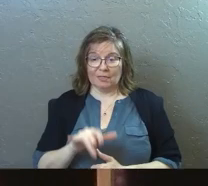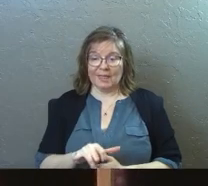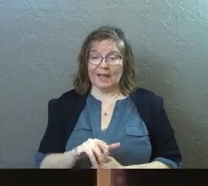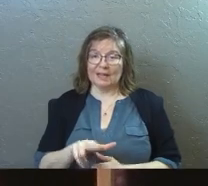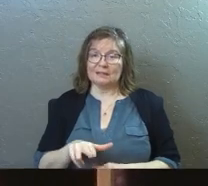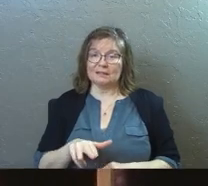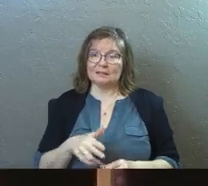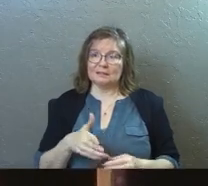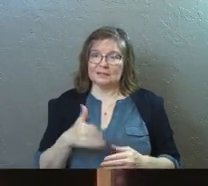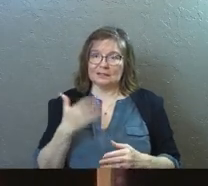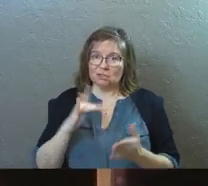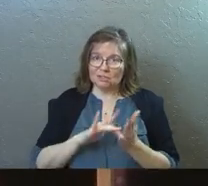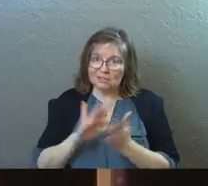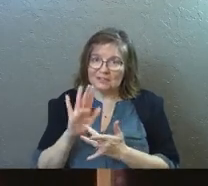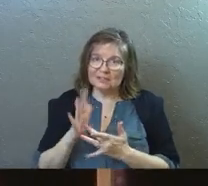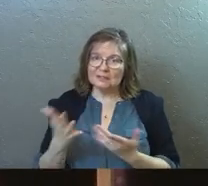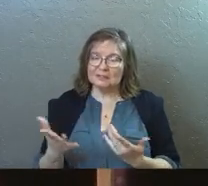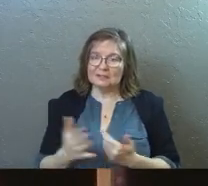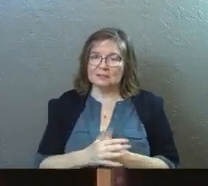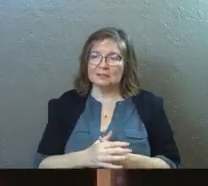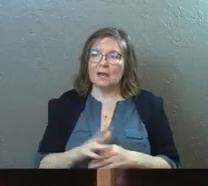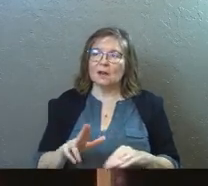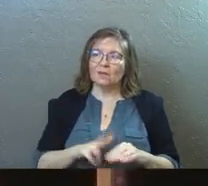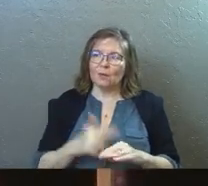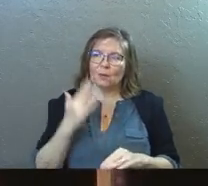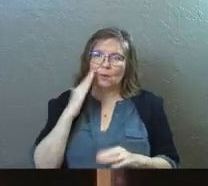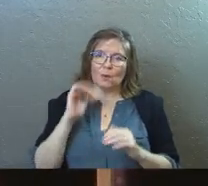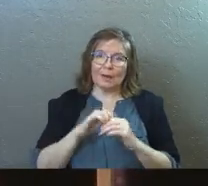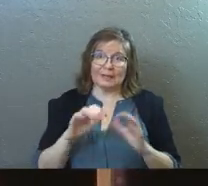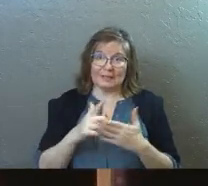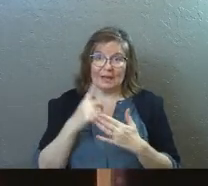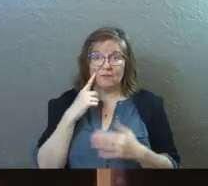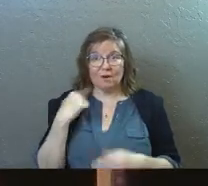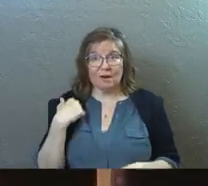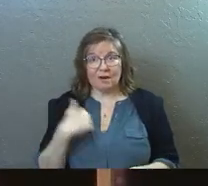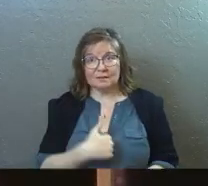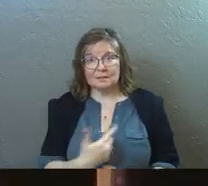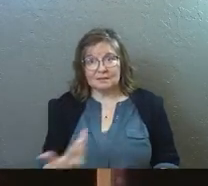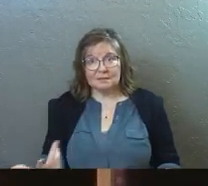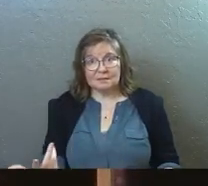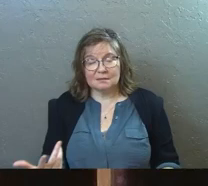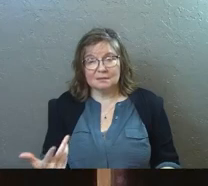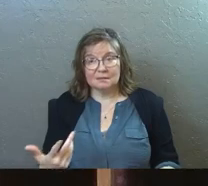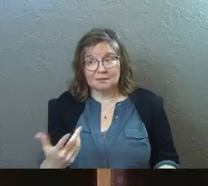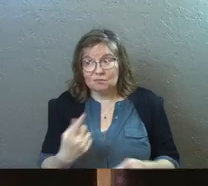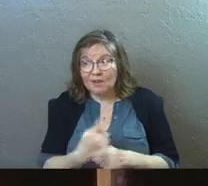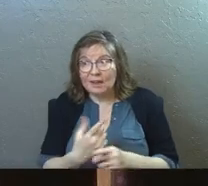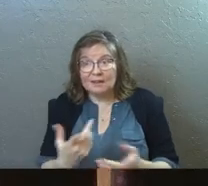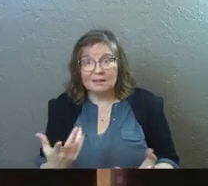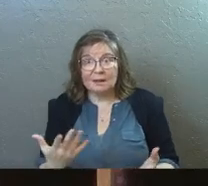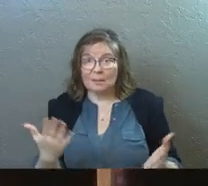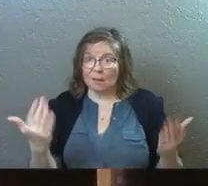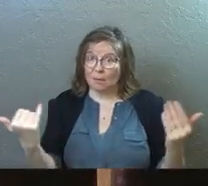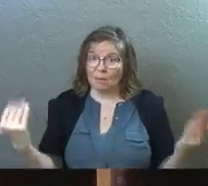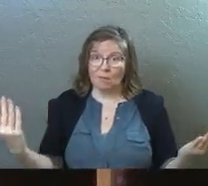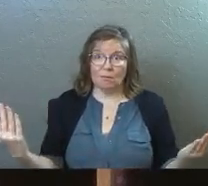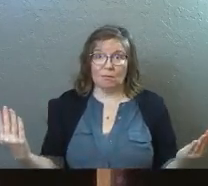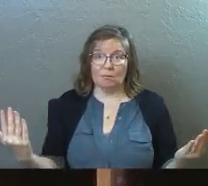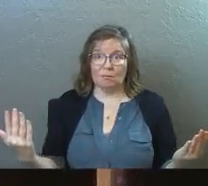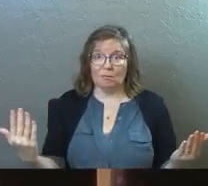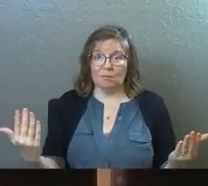That's the nature of Jesus. And of course, we know how he did that for us. And didn't he? Come on.